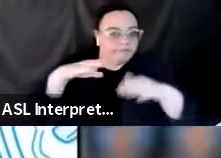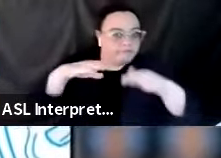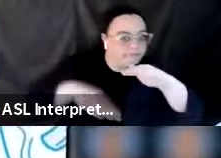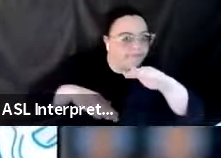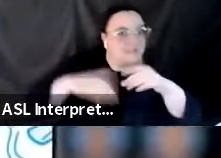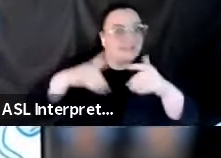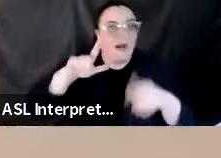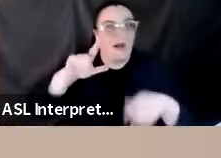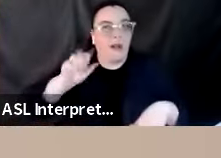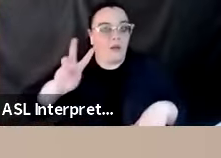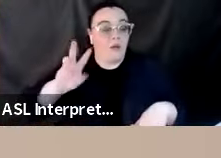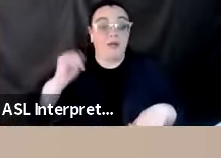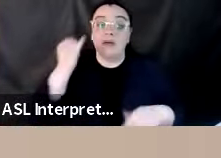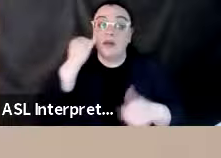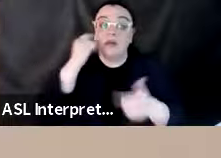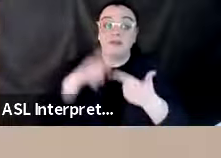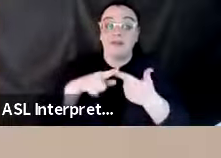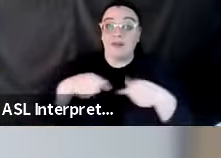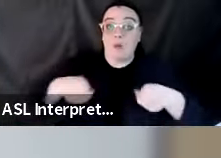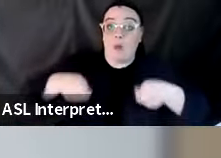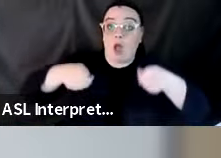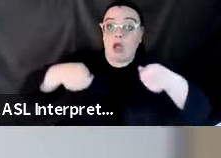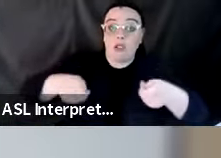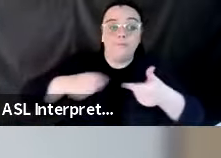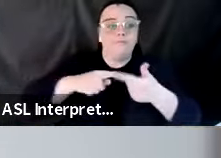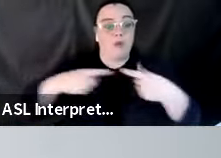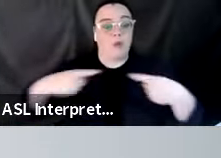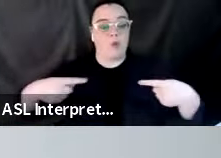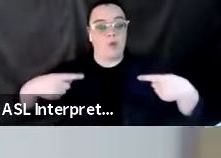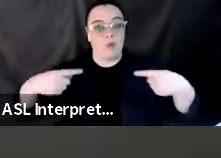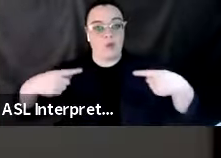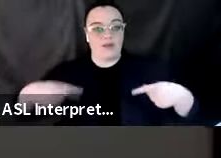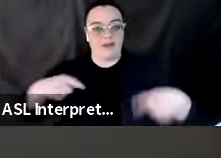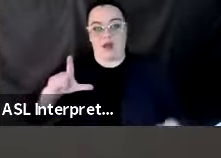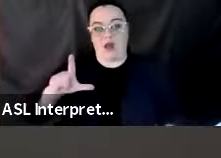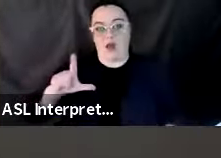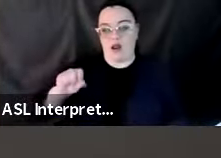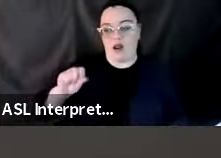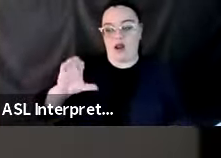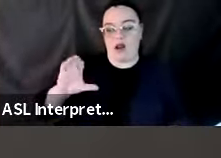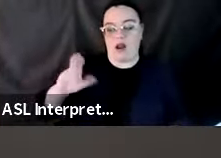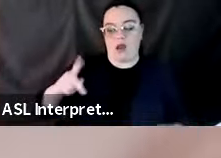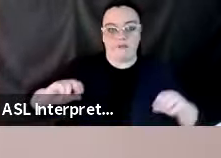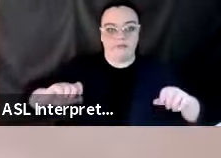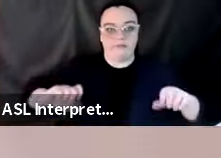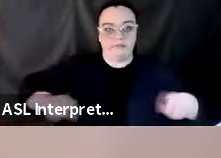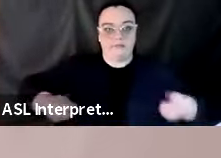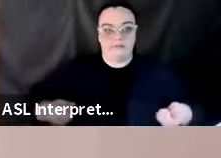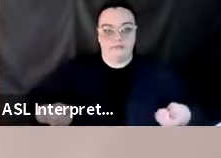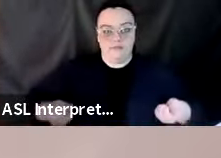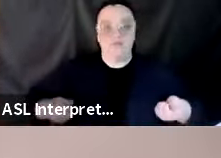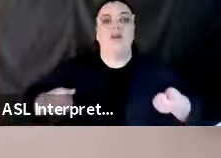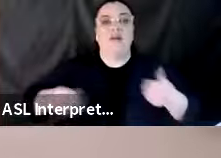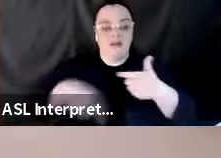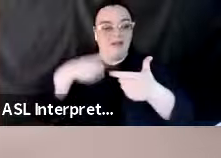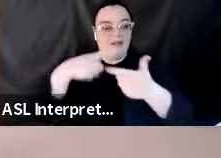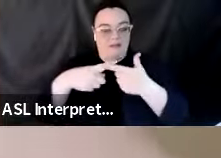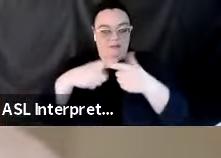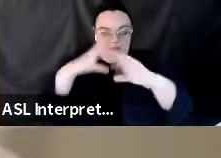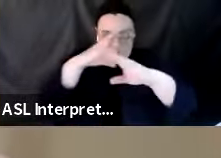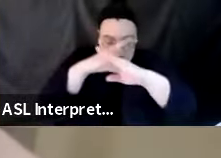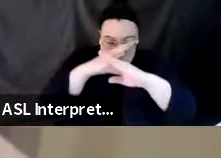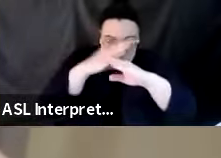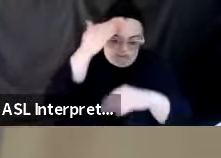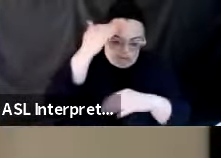If you use a walker or wheelchair, lock them in place and protect your head and neck with your arms.